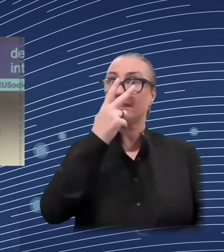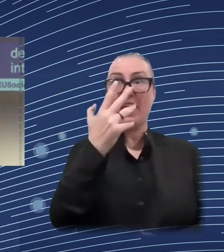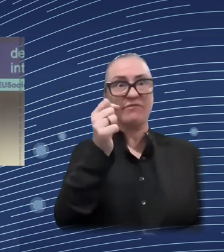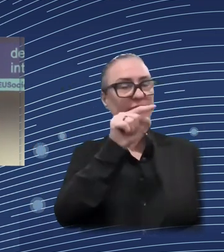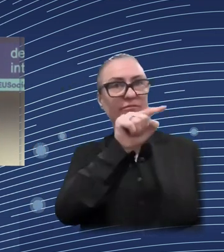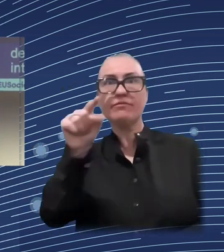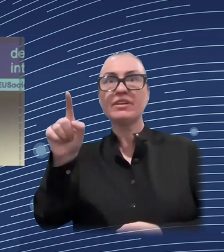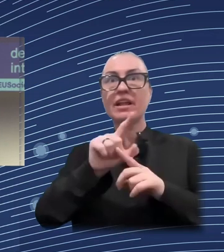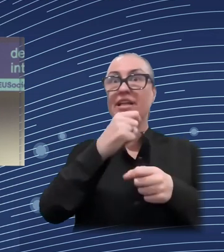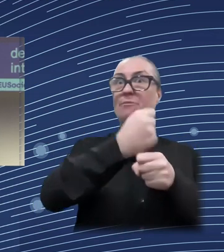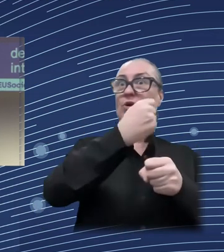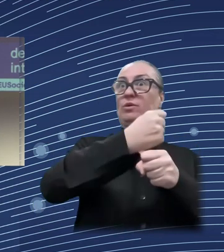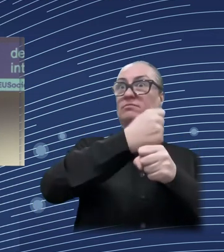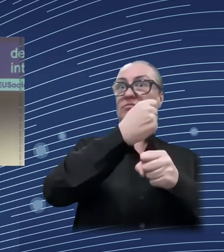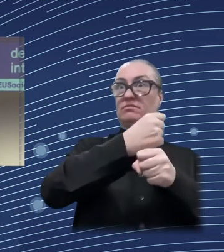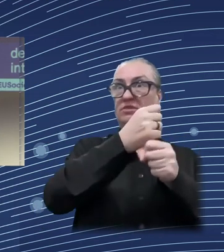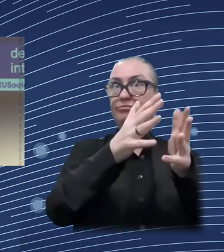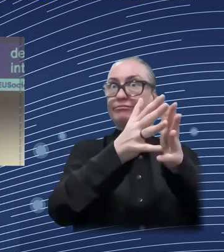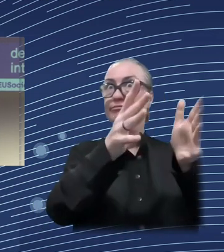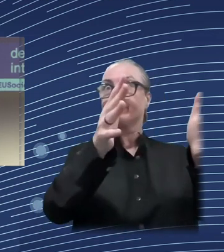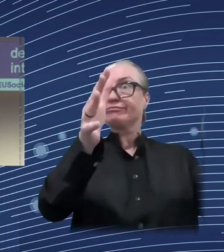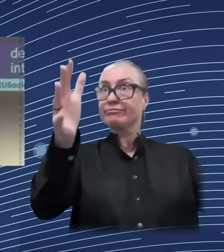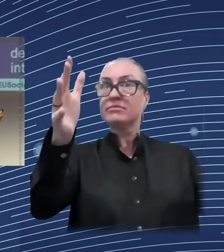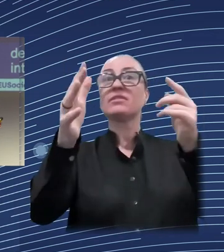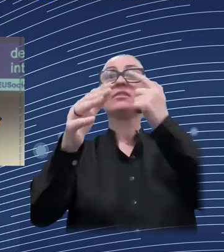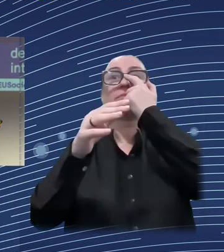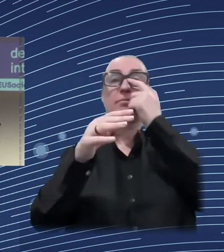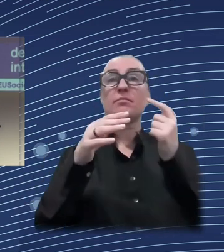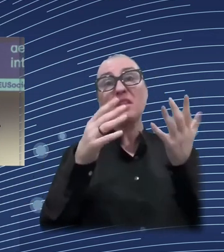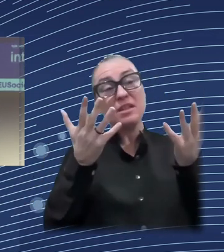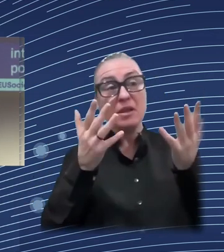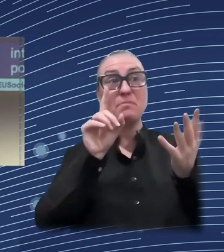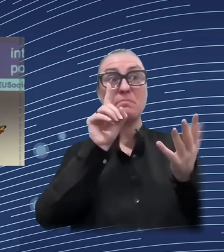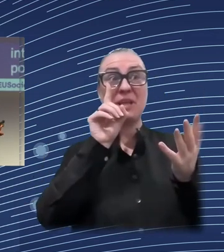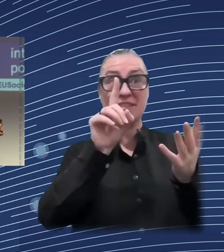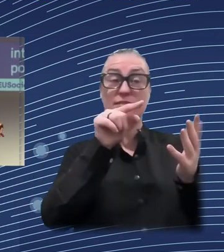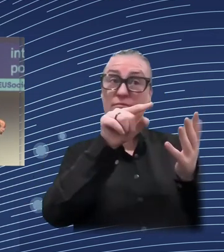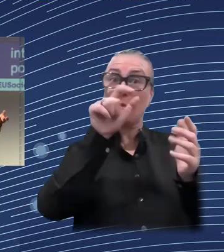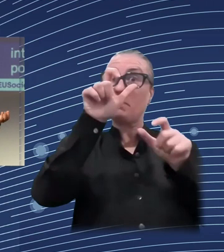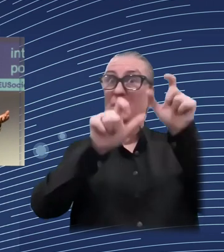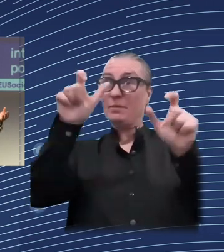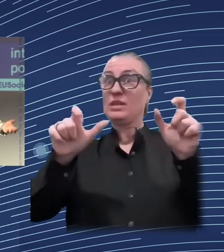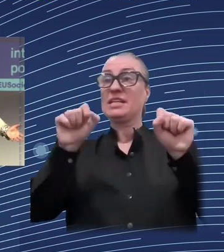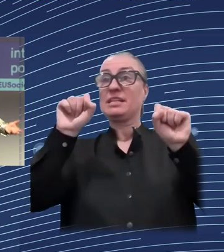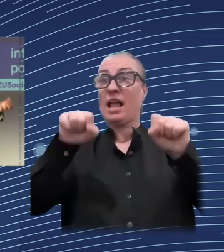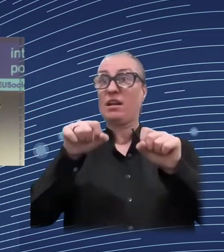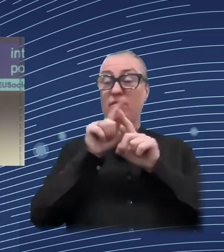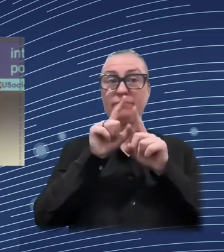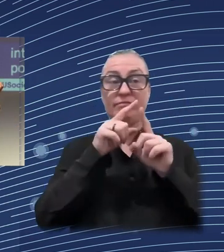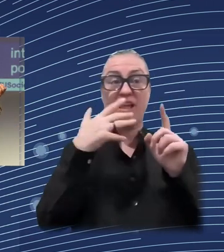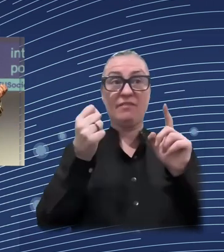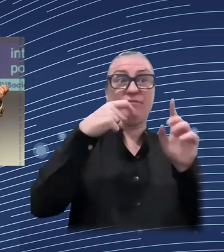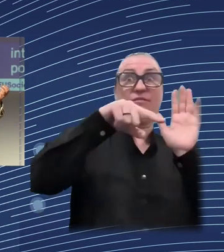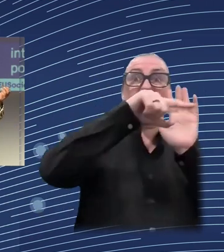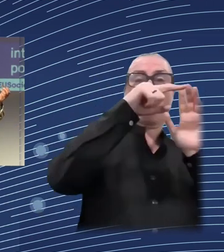through active policies, which means that you design particular interventions. In order to do that, you first